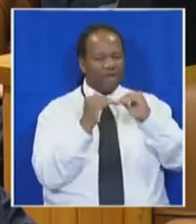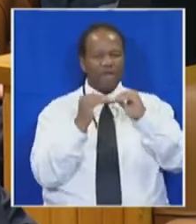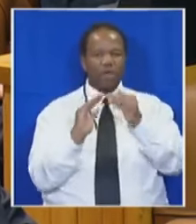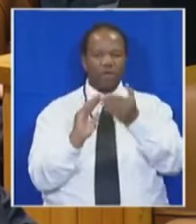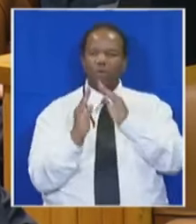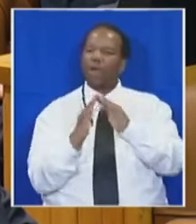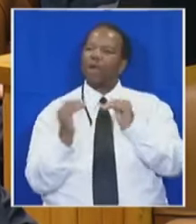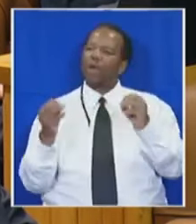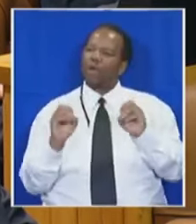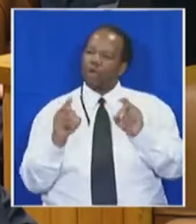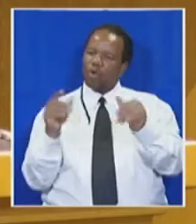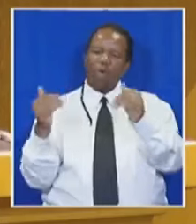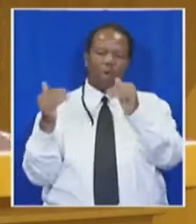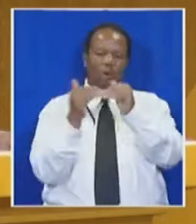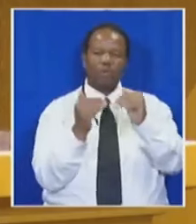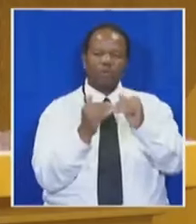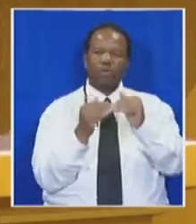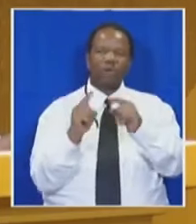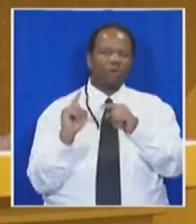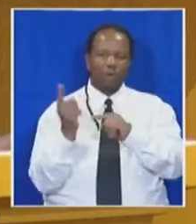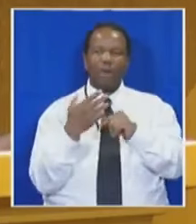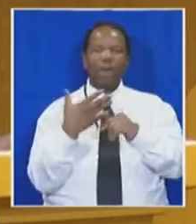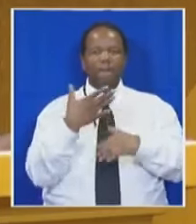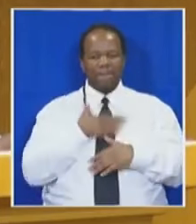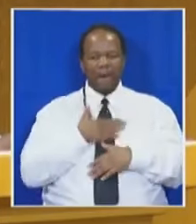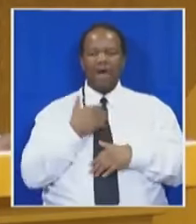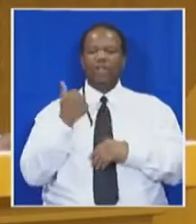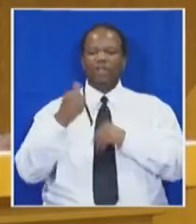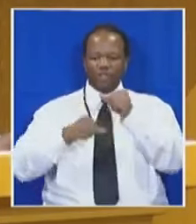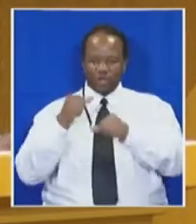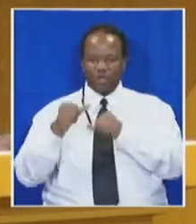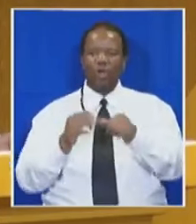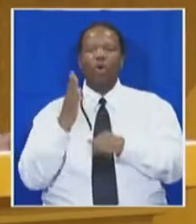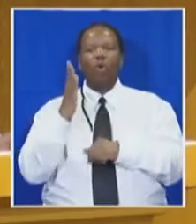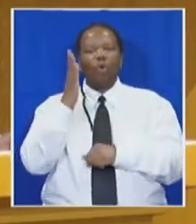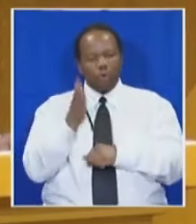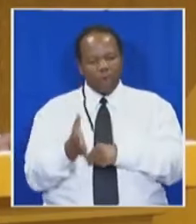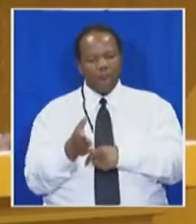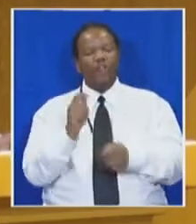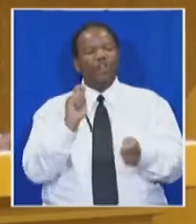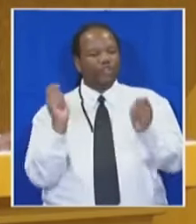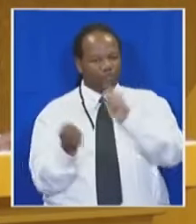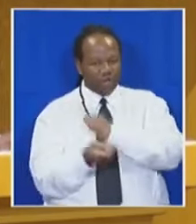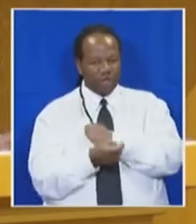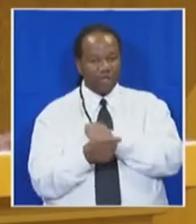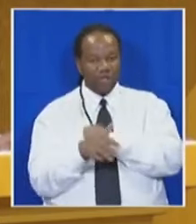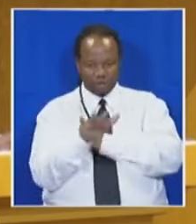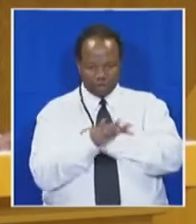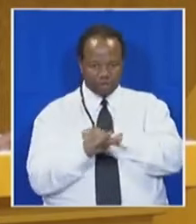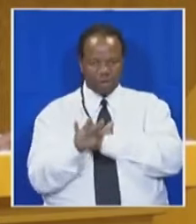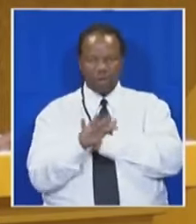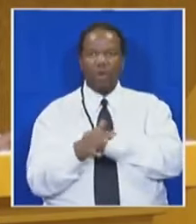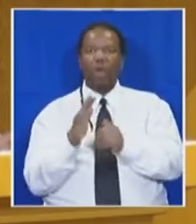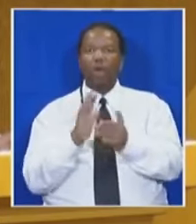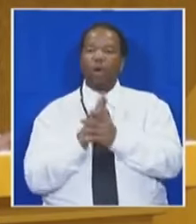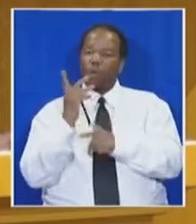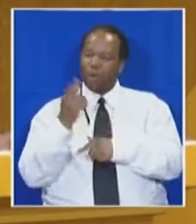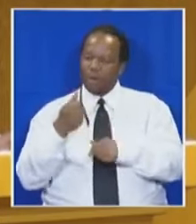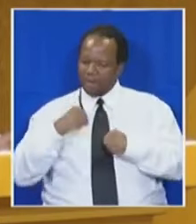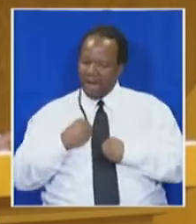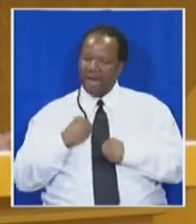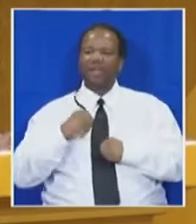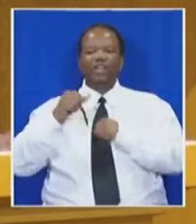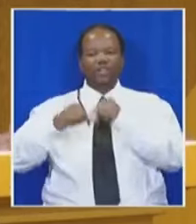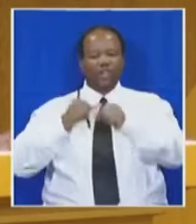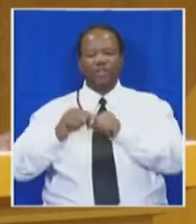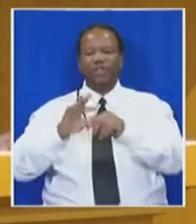because it is this generation, my generation, that will change the status quo. It is my generation that will successfully eradicate